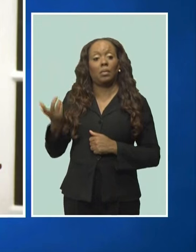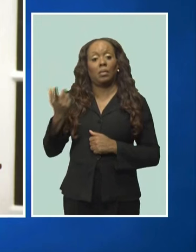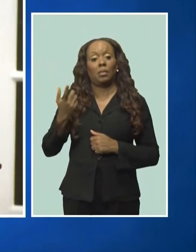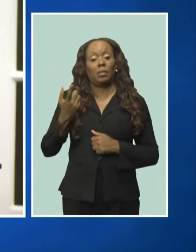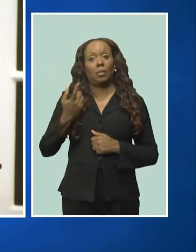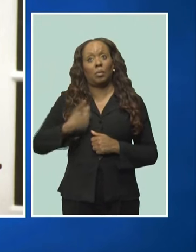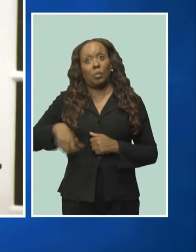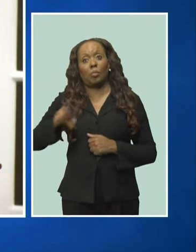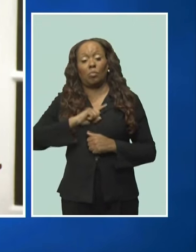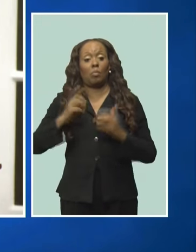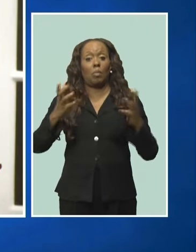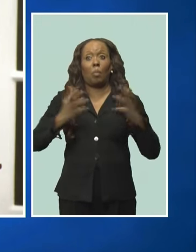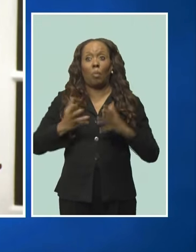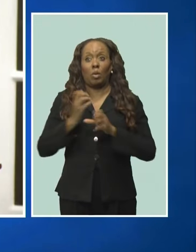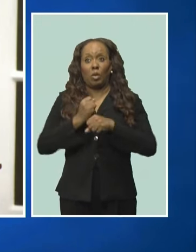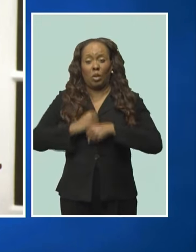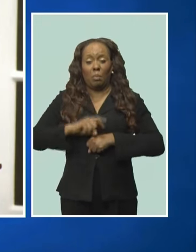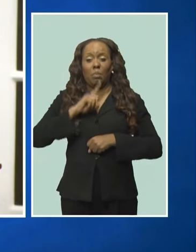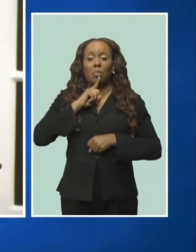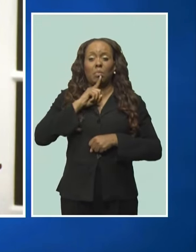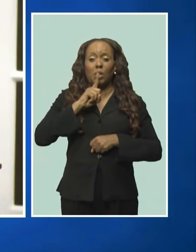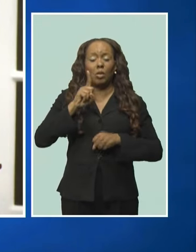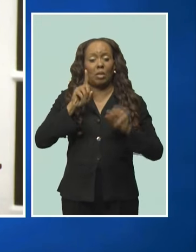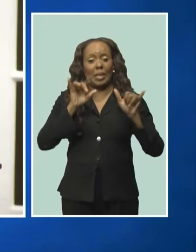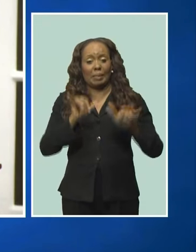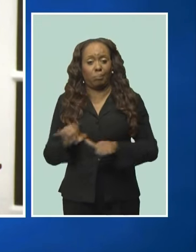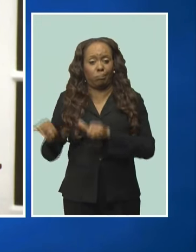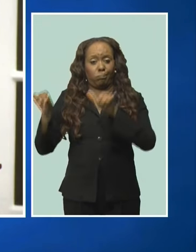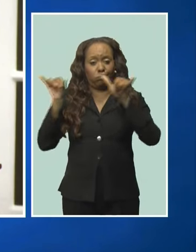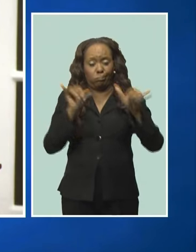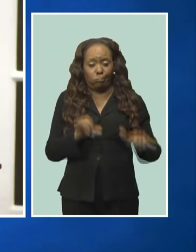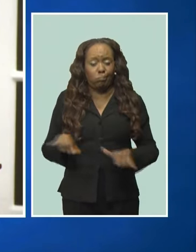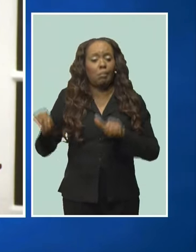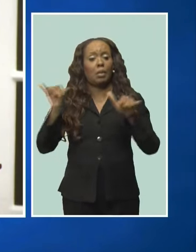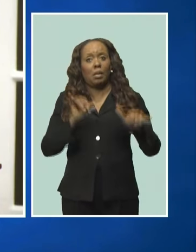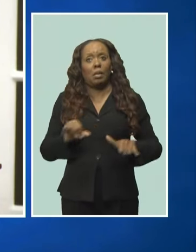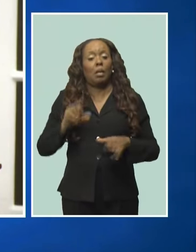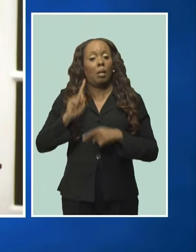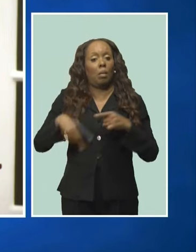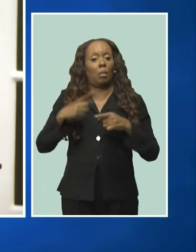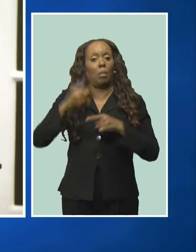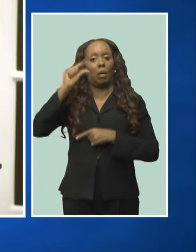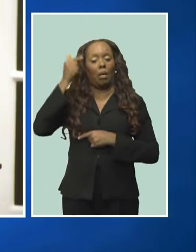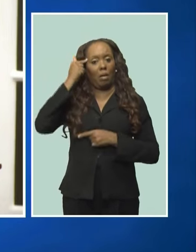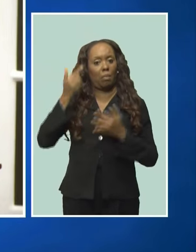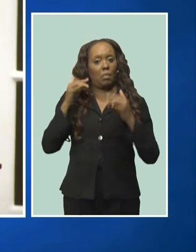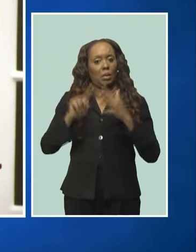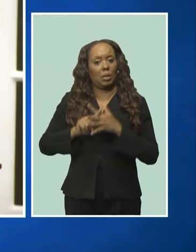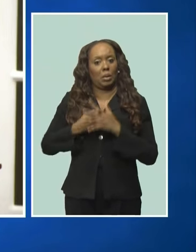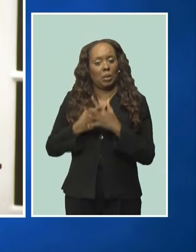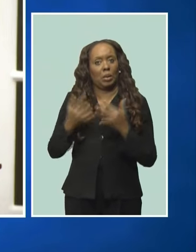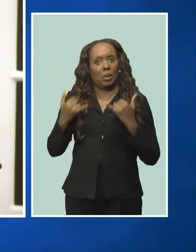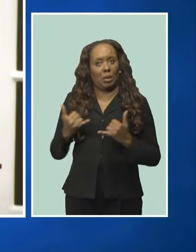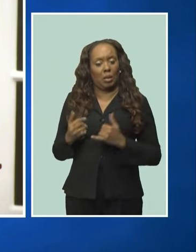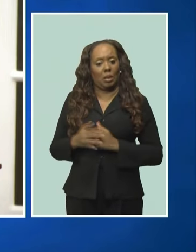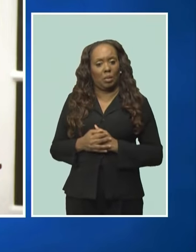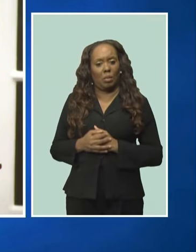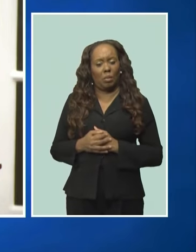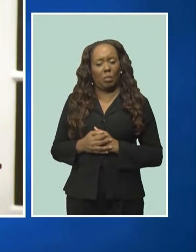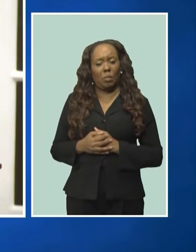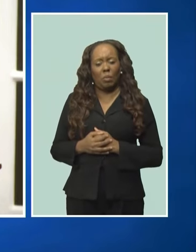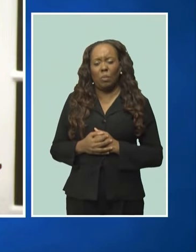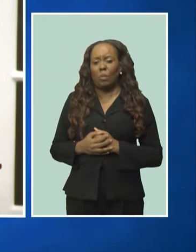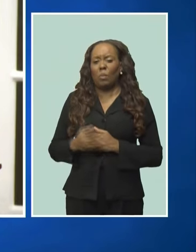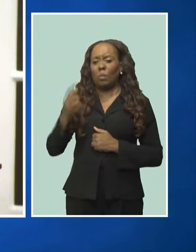the standard and sending the signal. The government starts this ball rolling today. One of the main